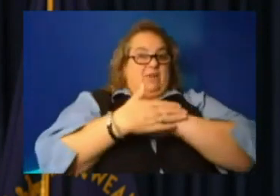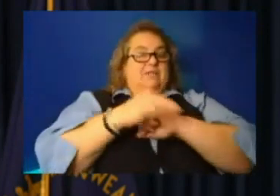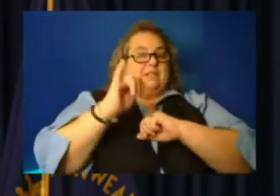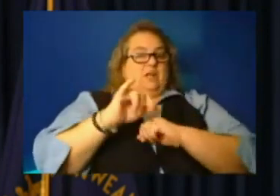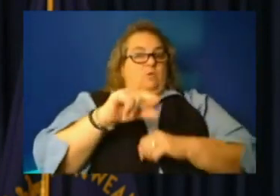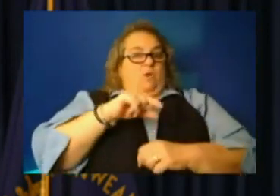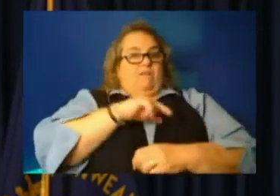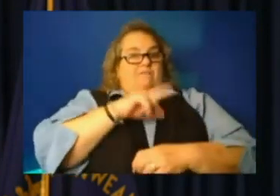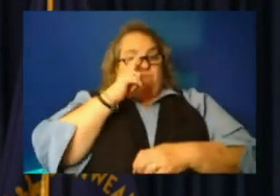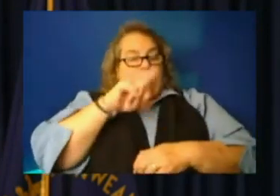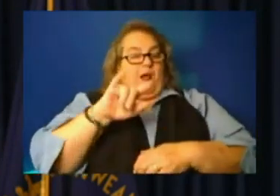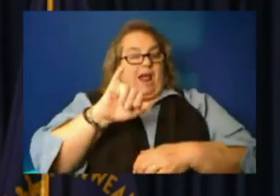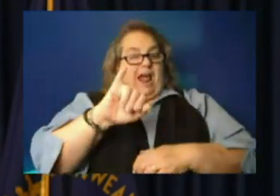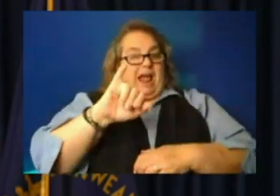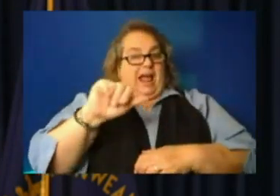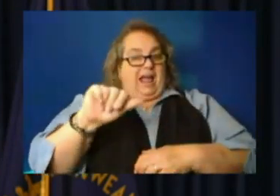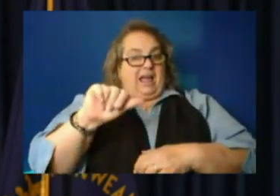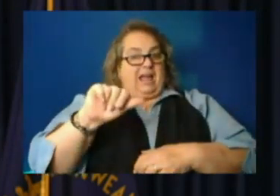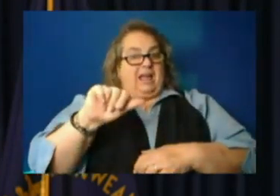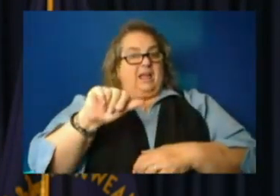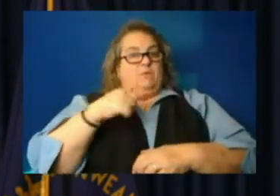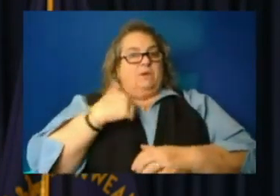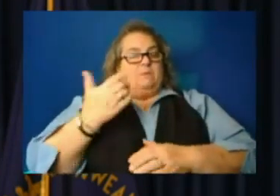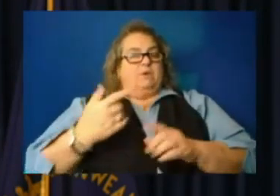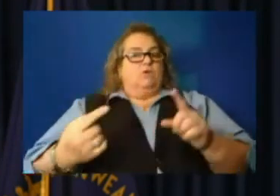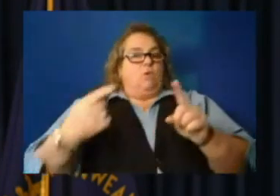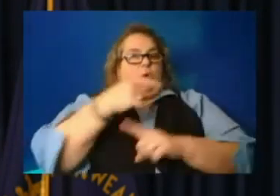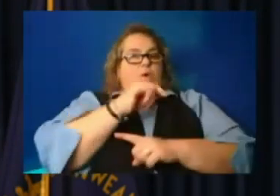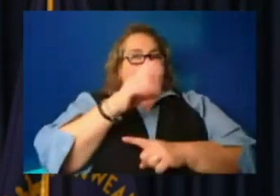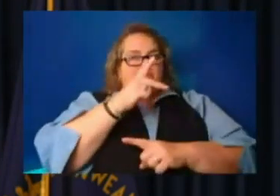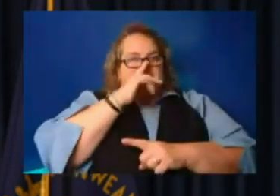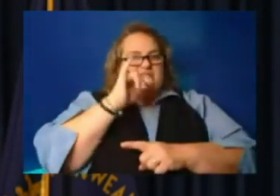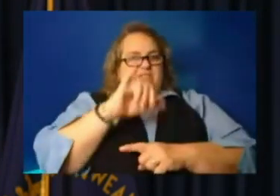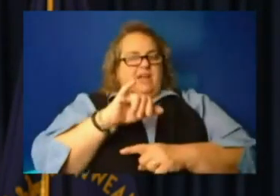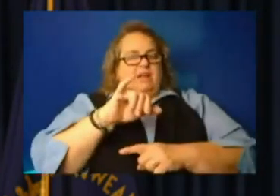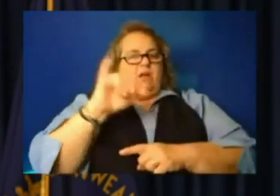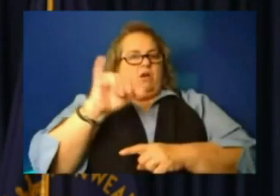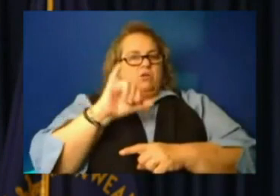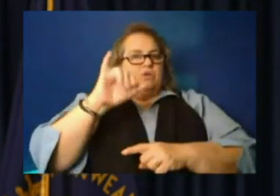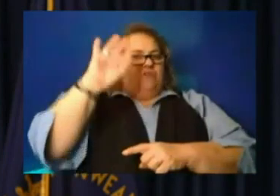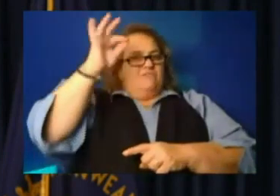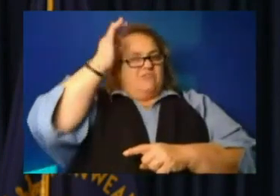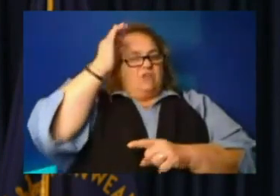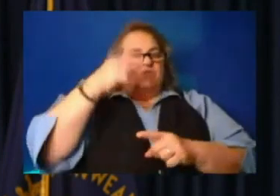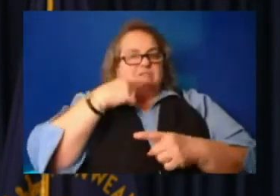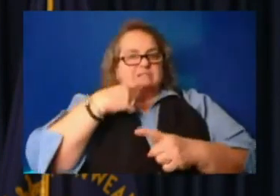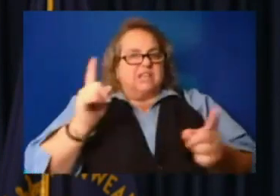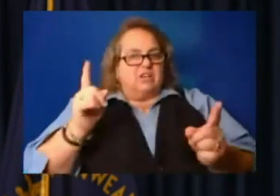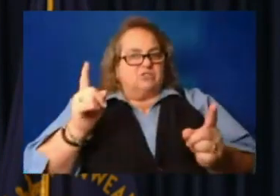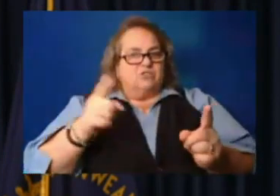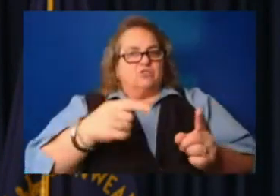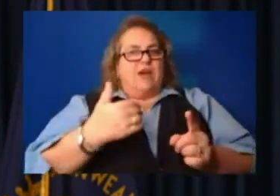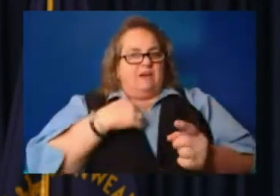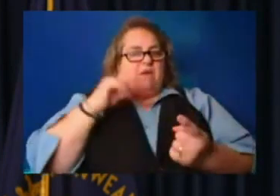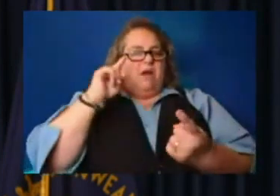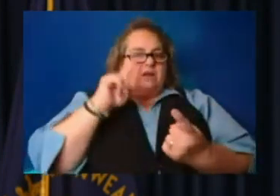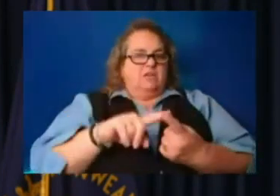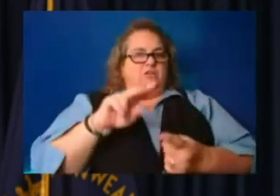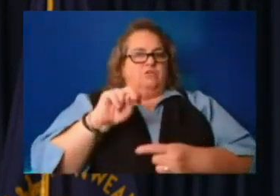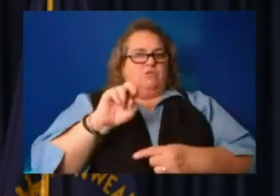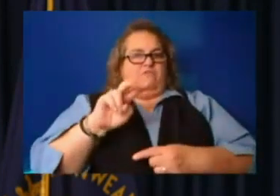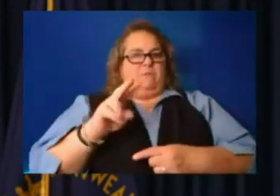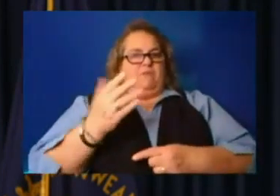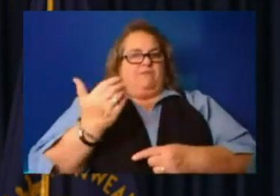we'll go back to see if that might also apply to all in the federal disaster declaration, you'll have until November 15, 2022